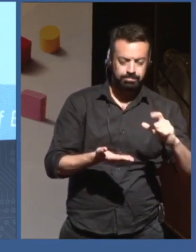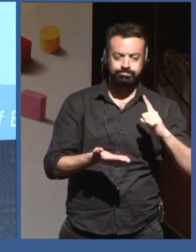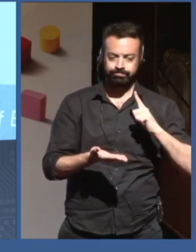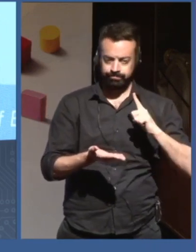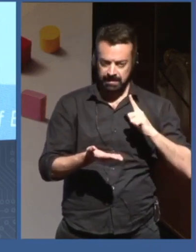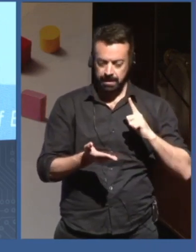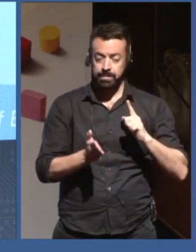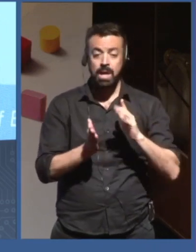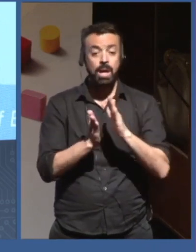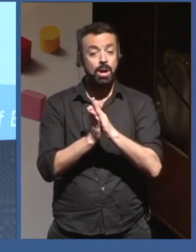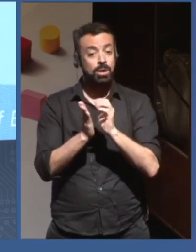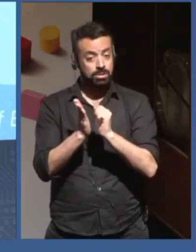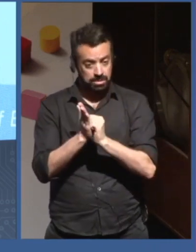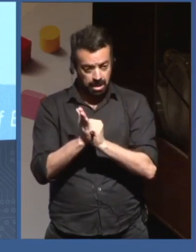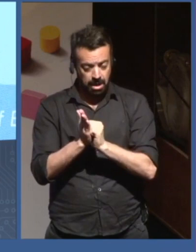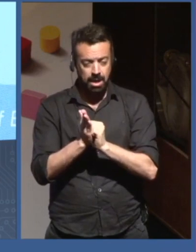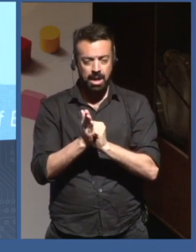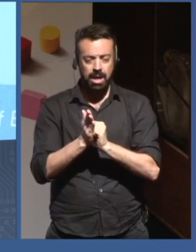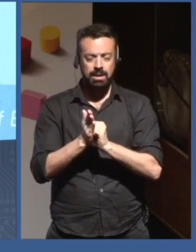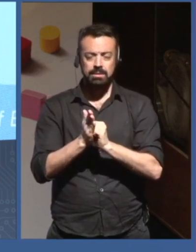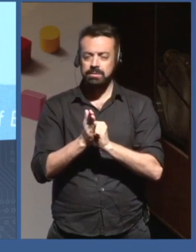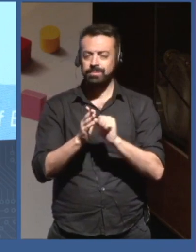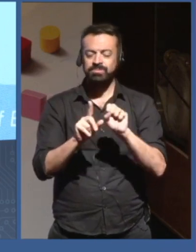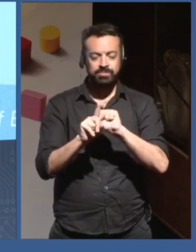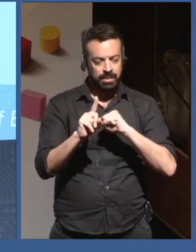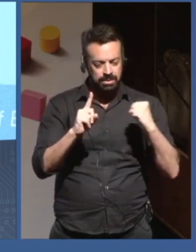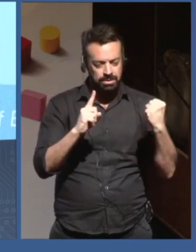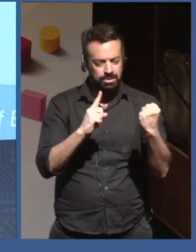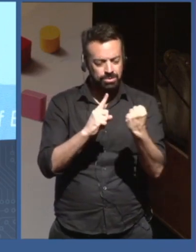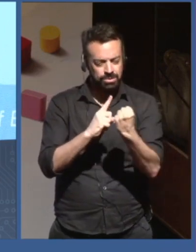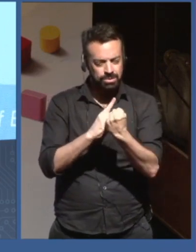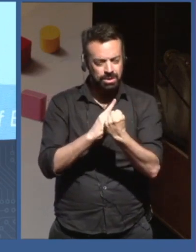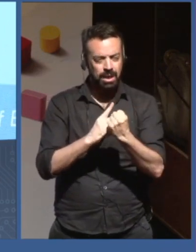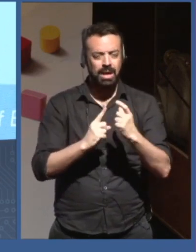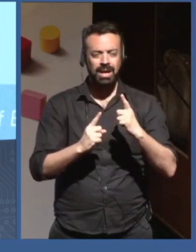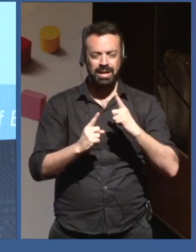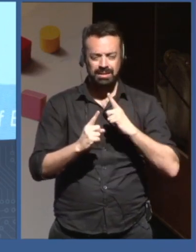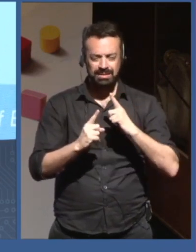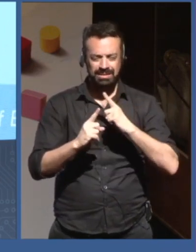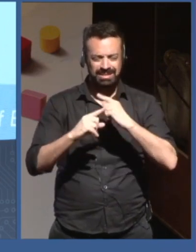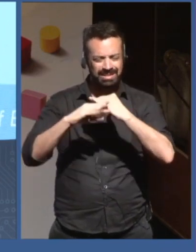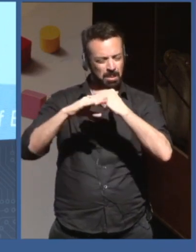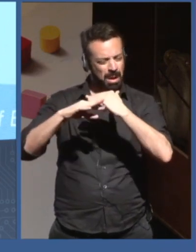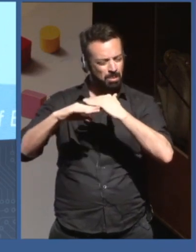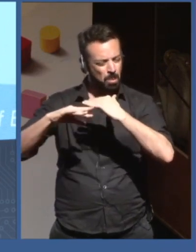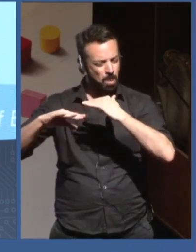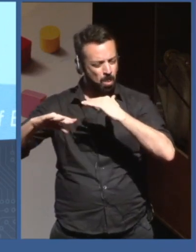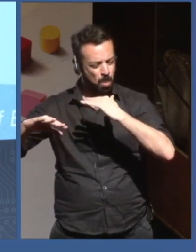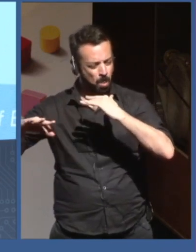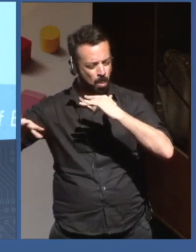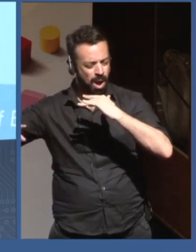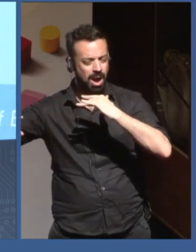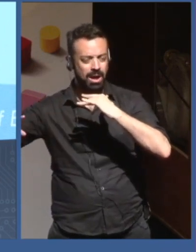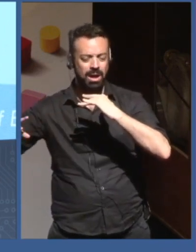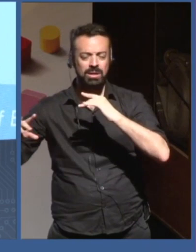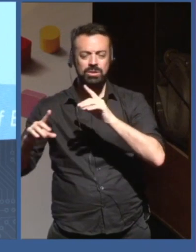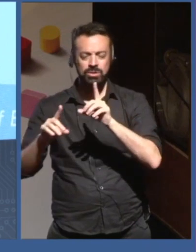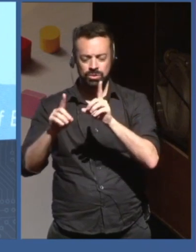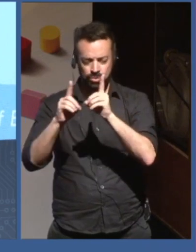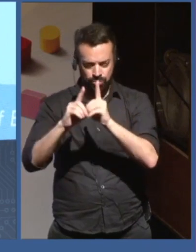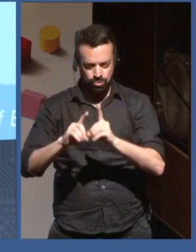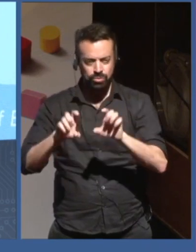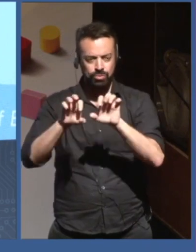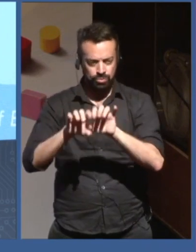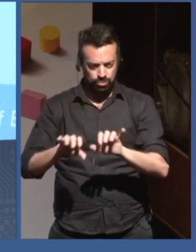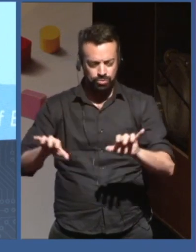passes, or anything that leaves a digital trace. Around that, you have capacities, human capacities, to make sense of the data and to use it for